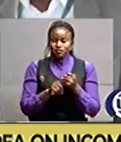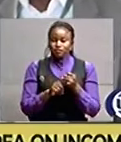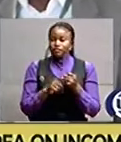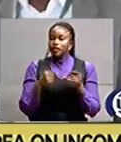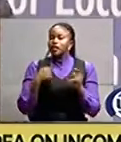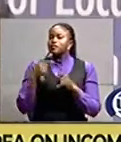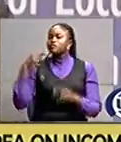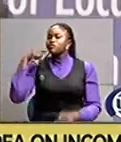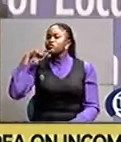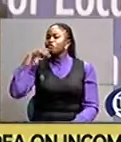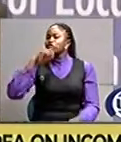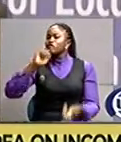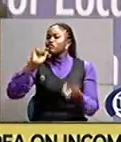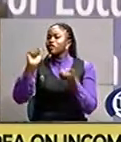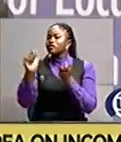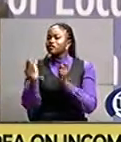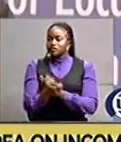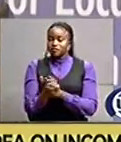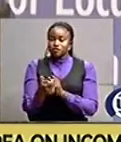transformation